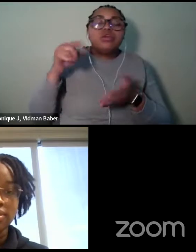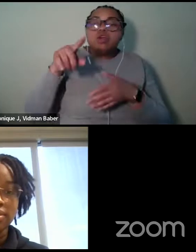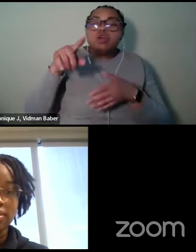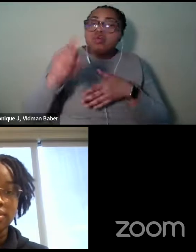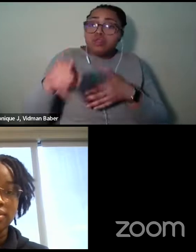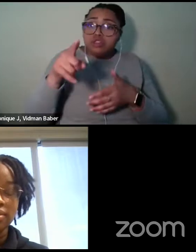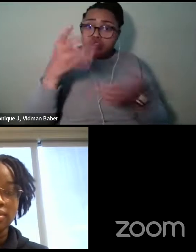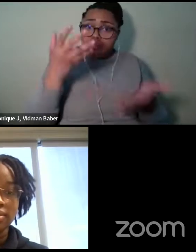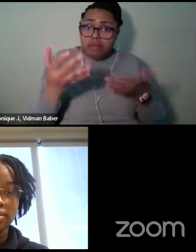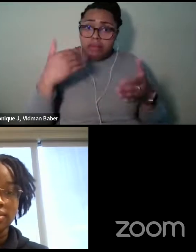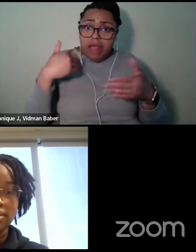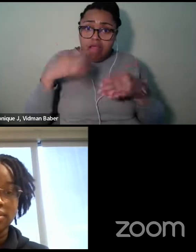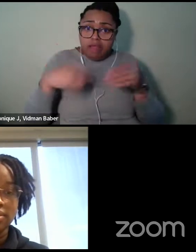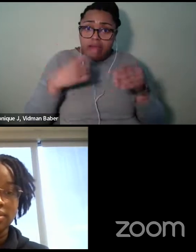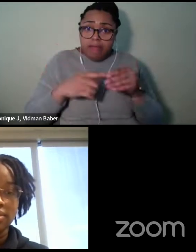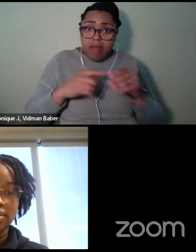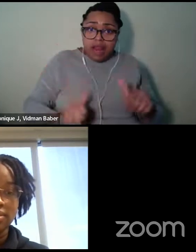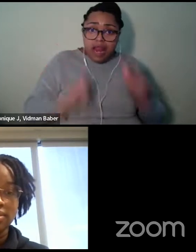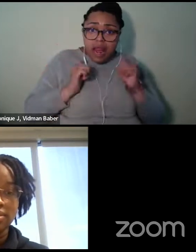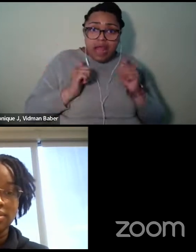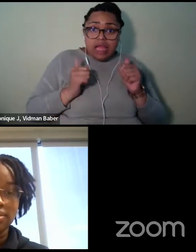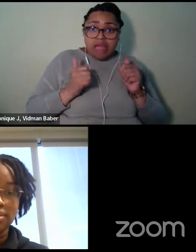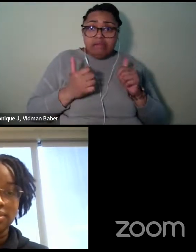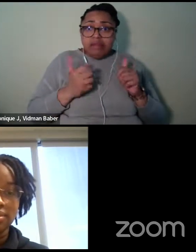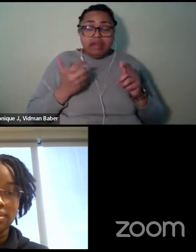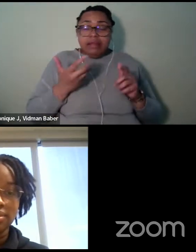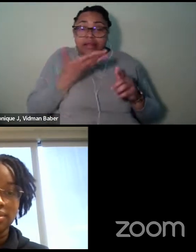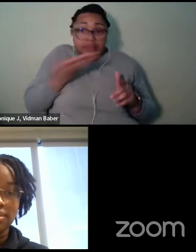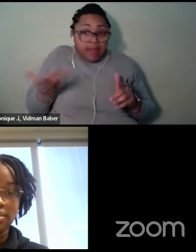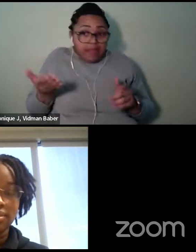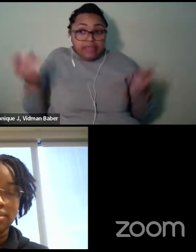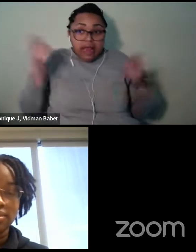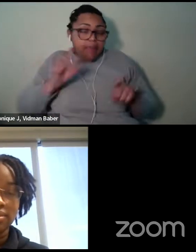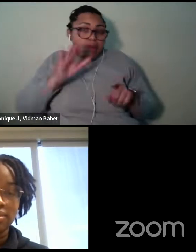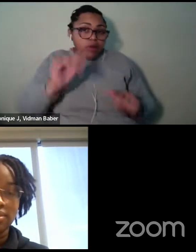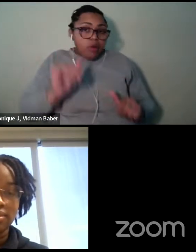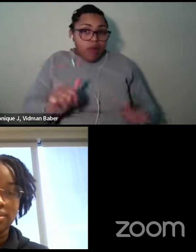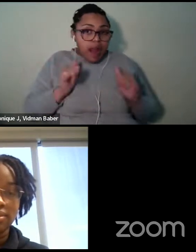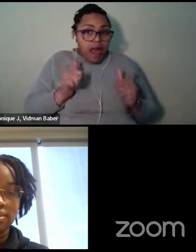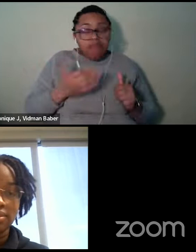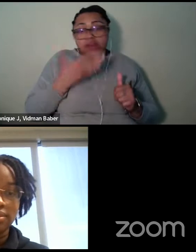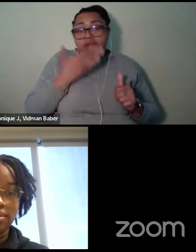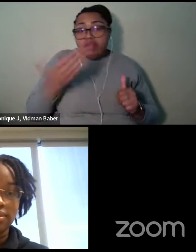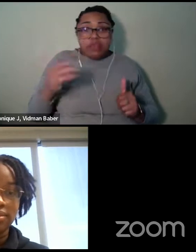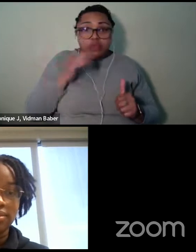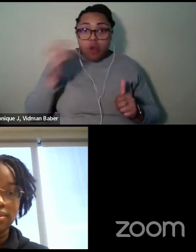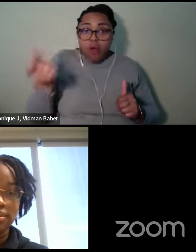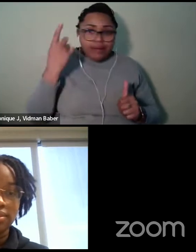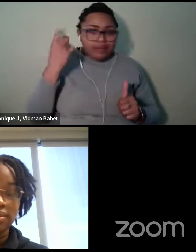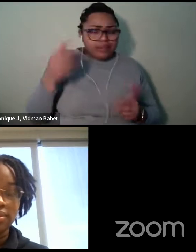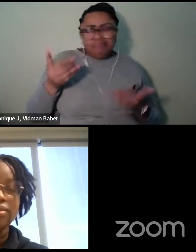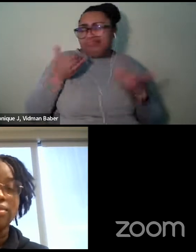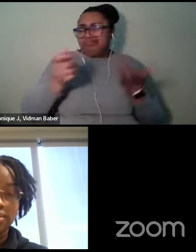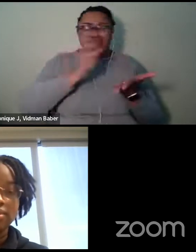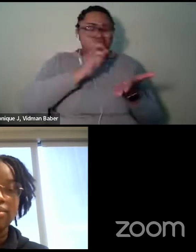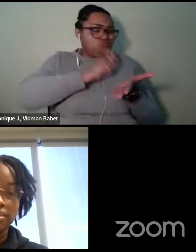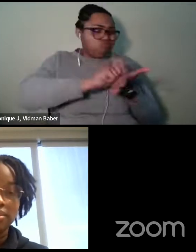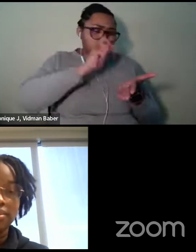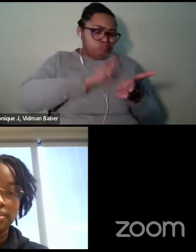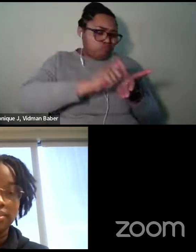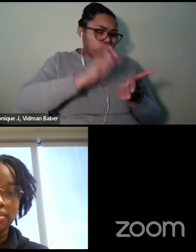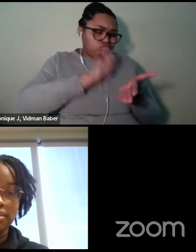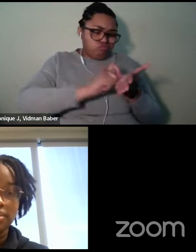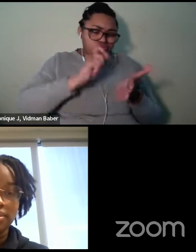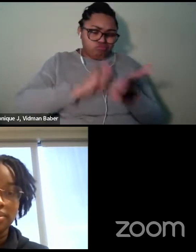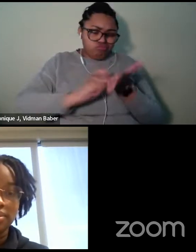life, incidents you might witness, things you might not understand, just start writing those things down and